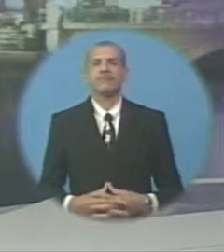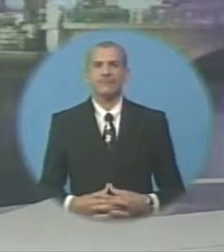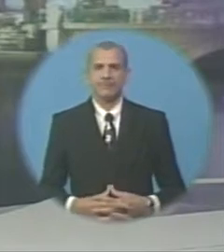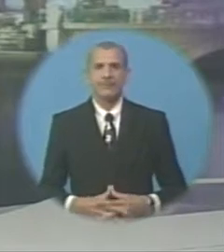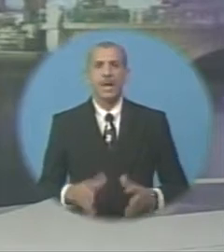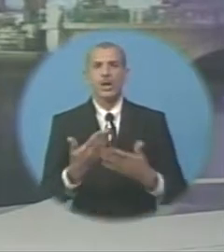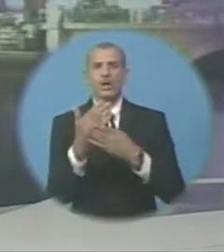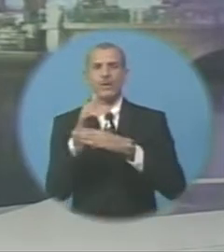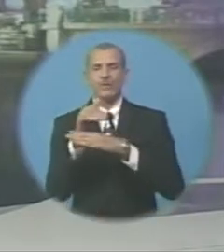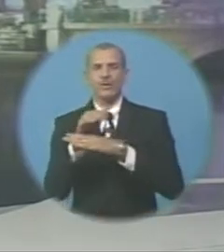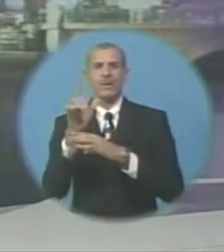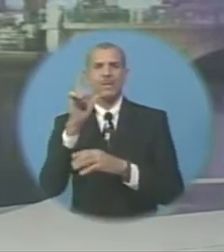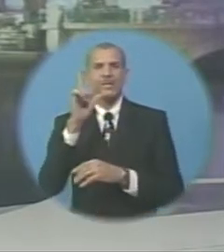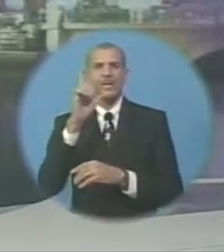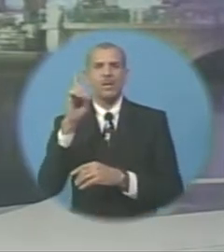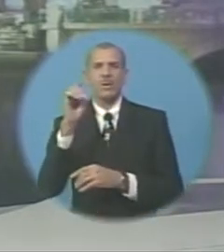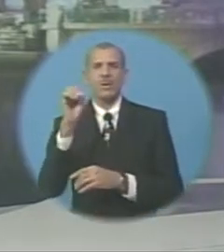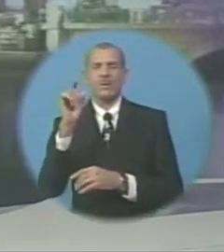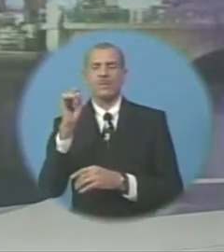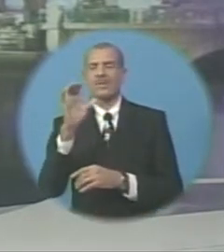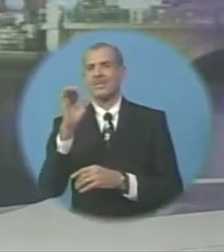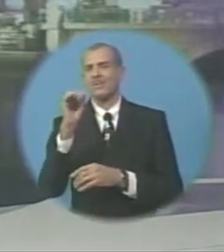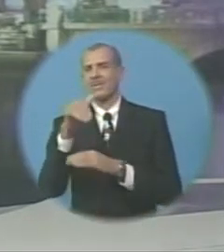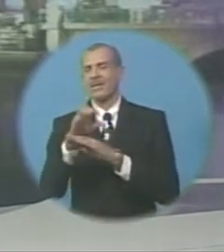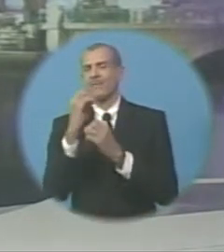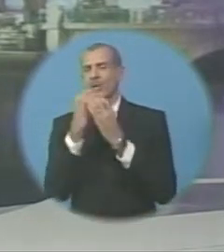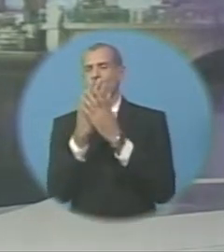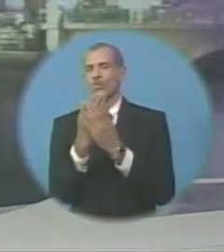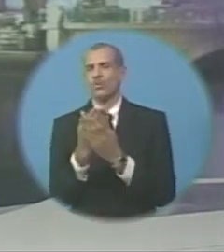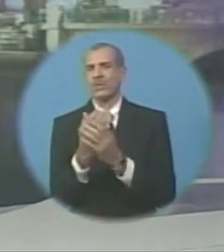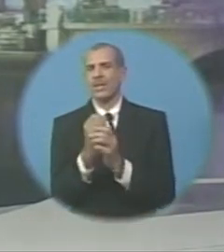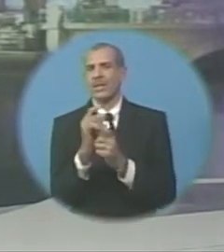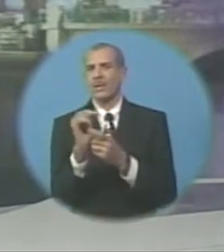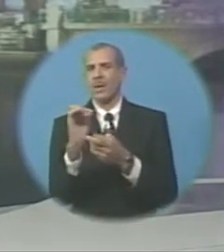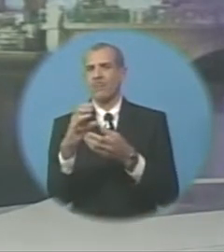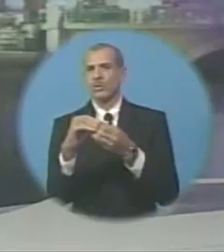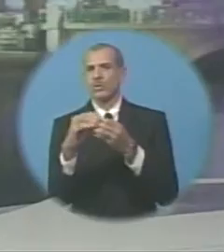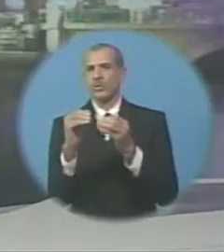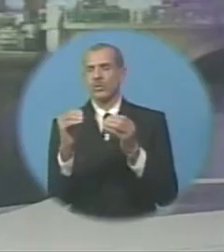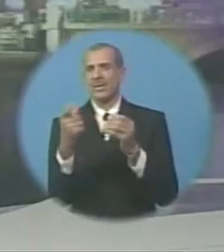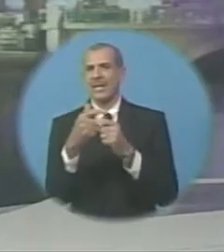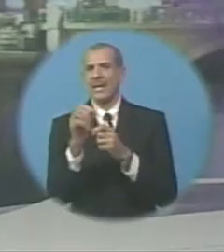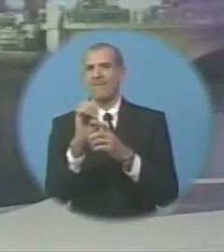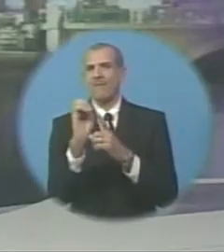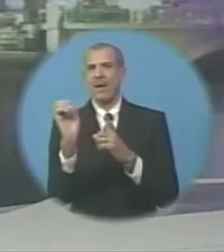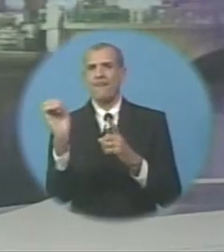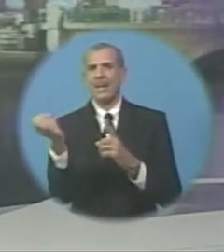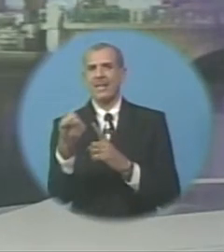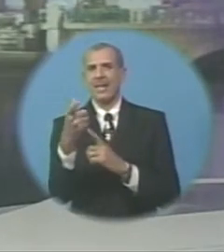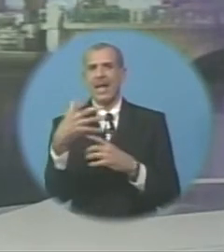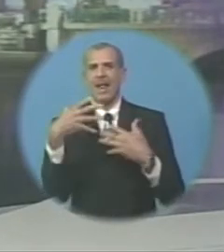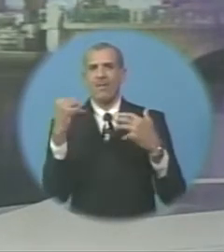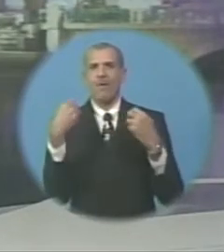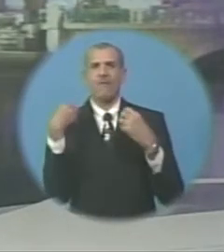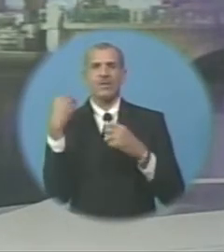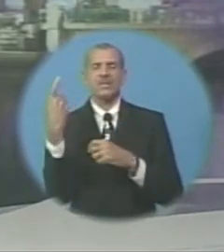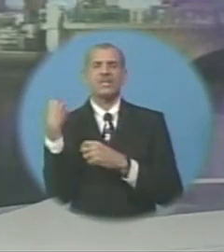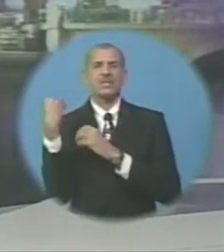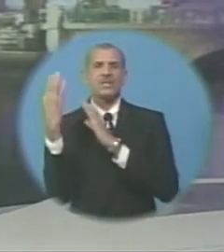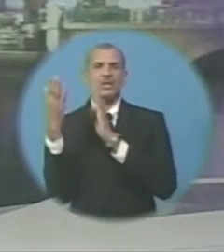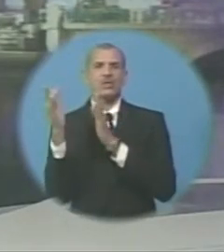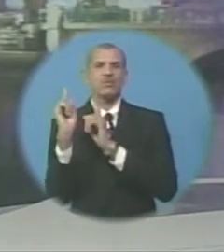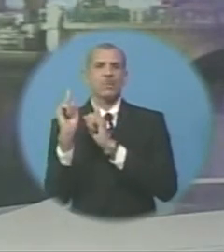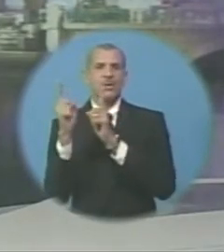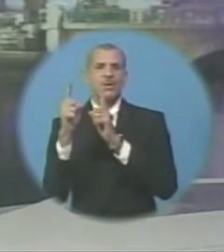Hello, very good evening to you. I'm Lisa Lloyd with the CBC Evening News. And our top story, environmental health officers will be taking some form of